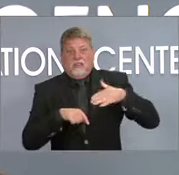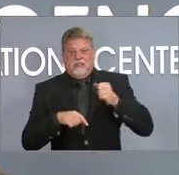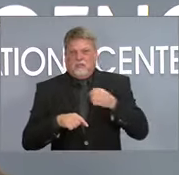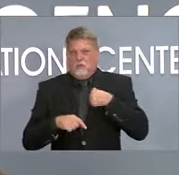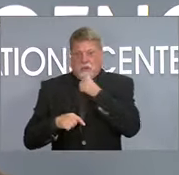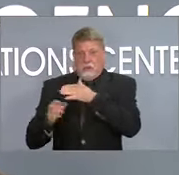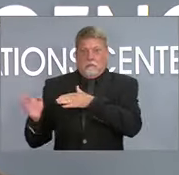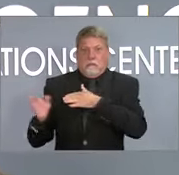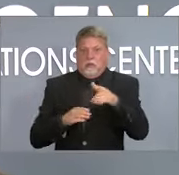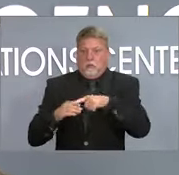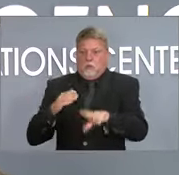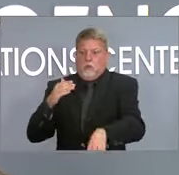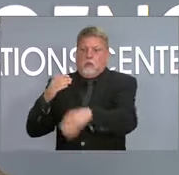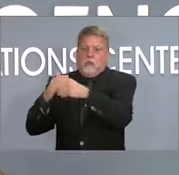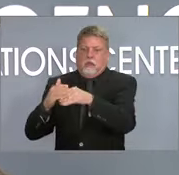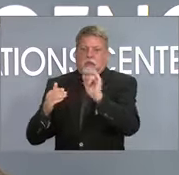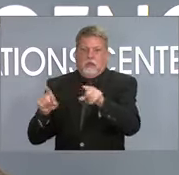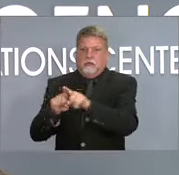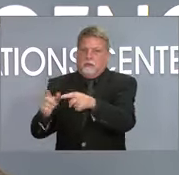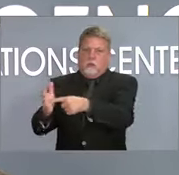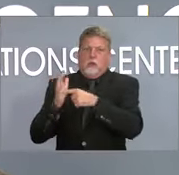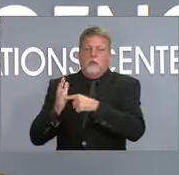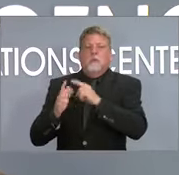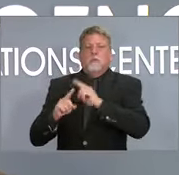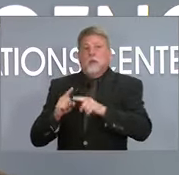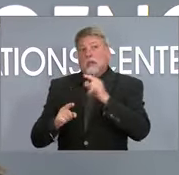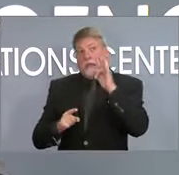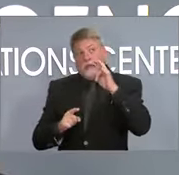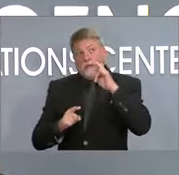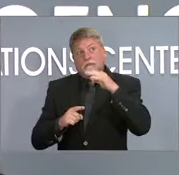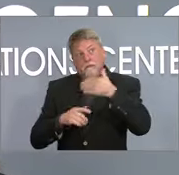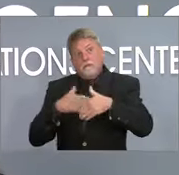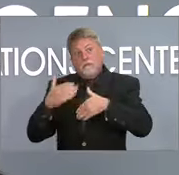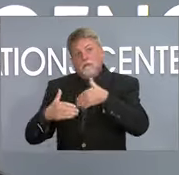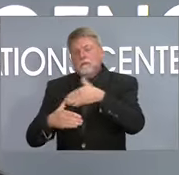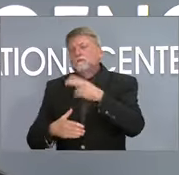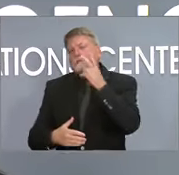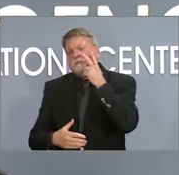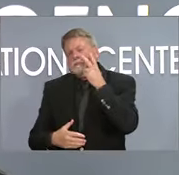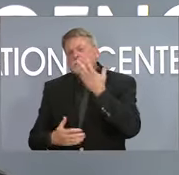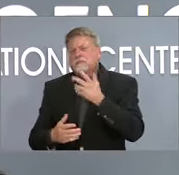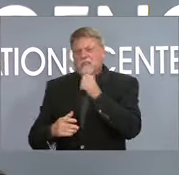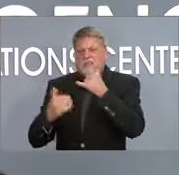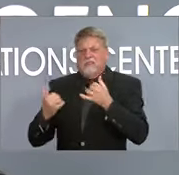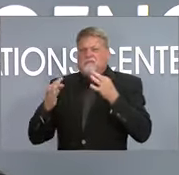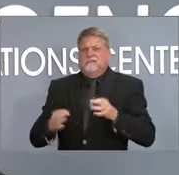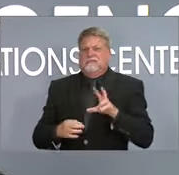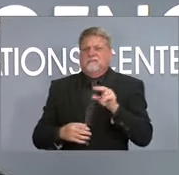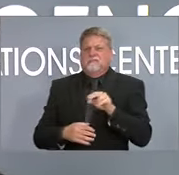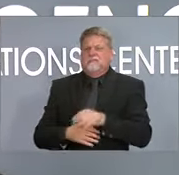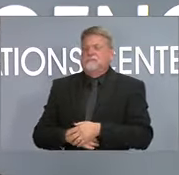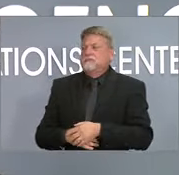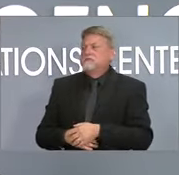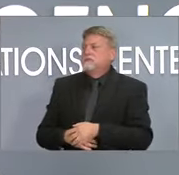this time. I think we'll step through that as we go forward. My other question deals with Union County Schools.